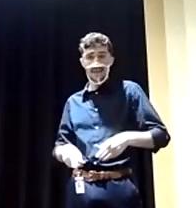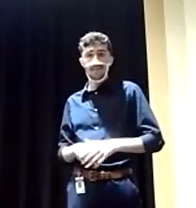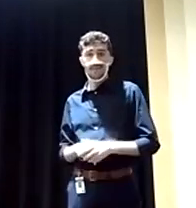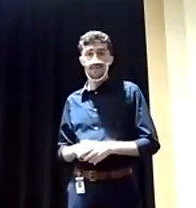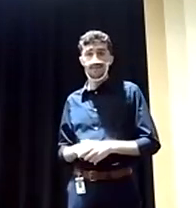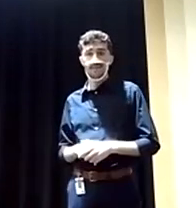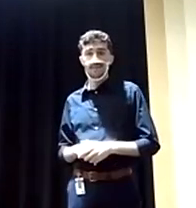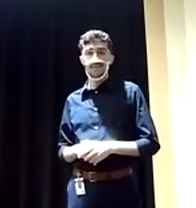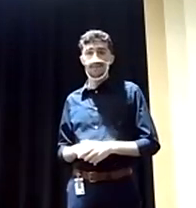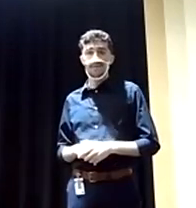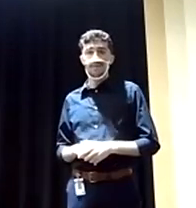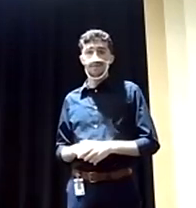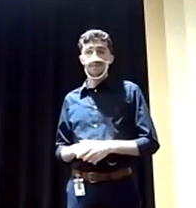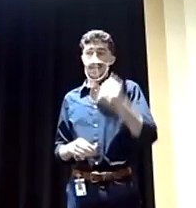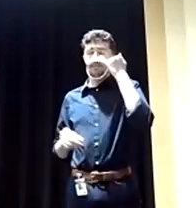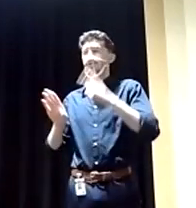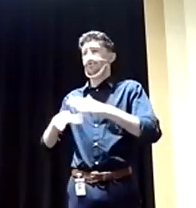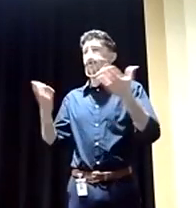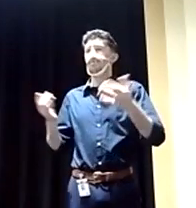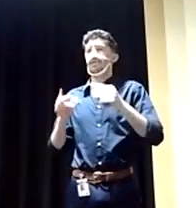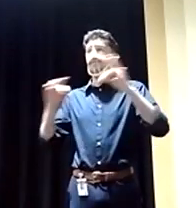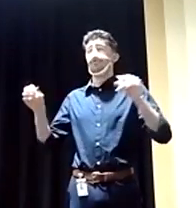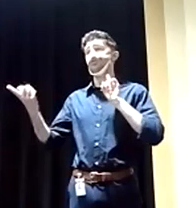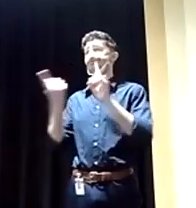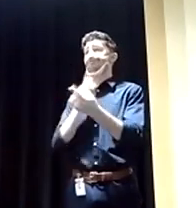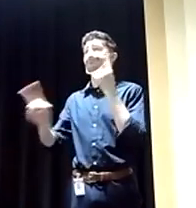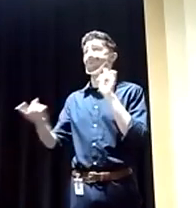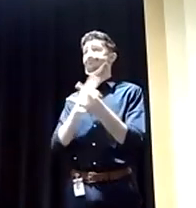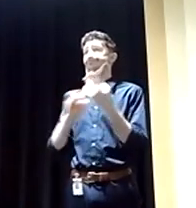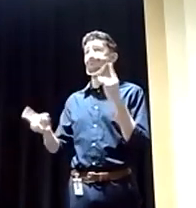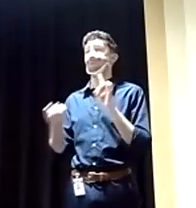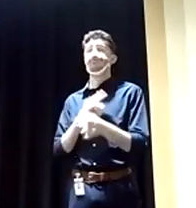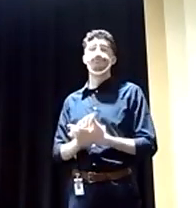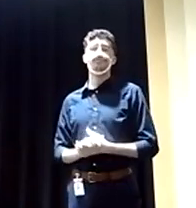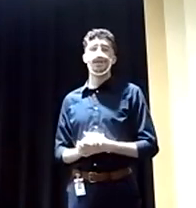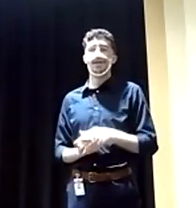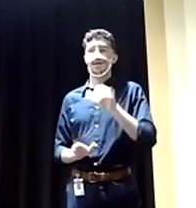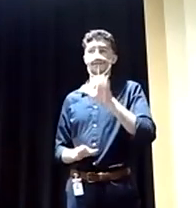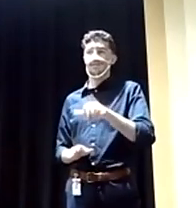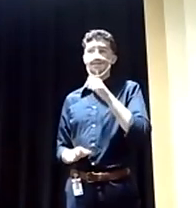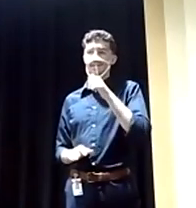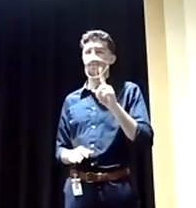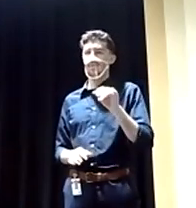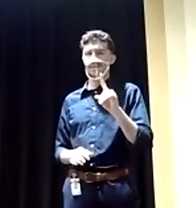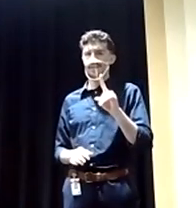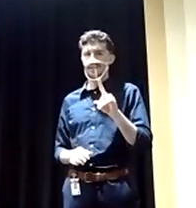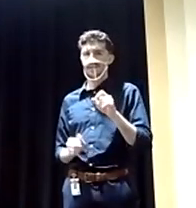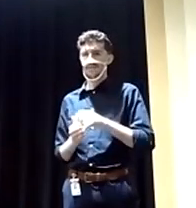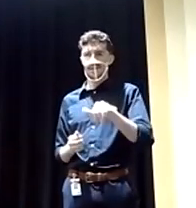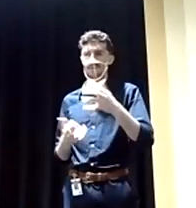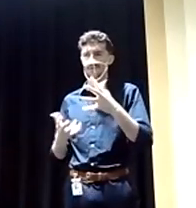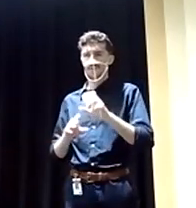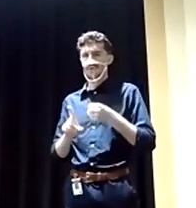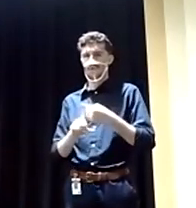whatsoever. He just opened it up, free run, everybody can do whatever they want. And that's not what you really do unless you want to call it chaos.